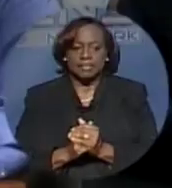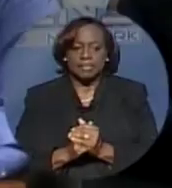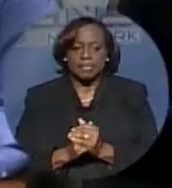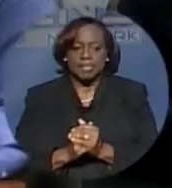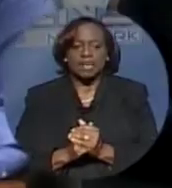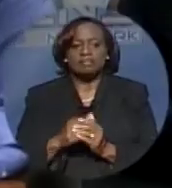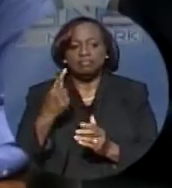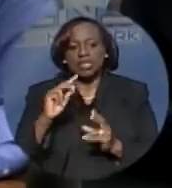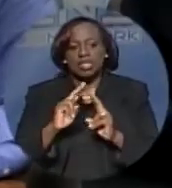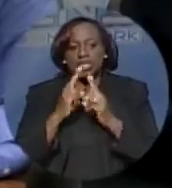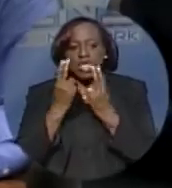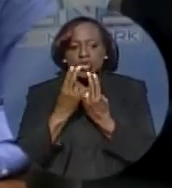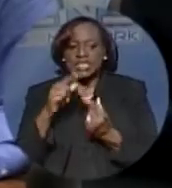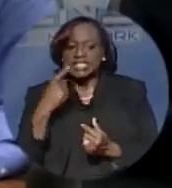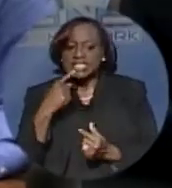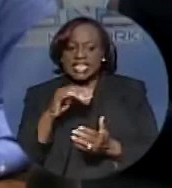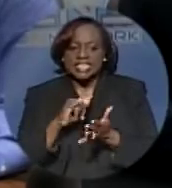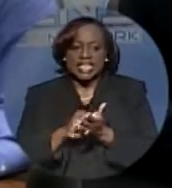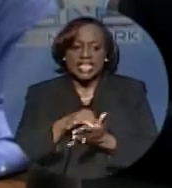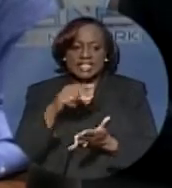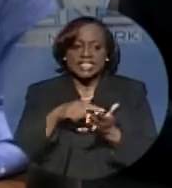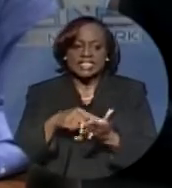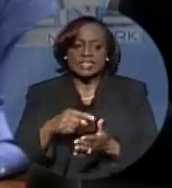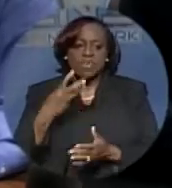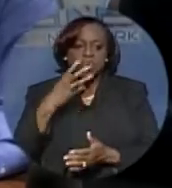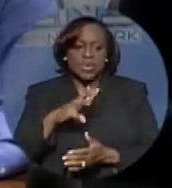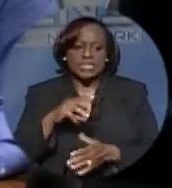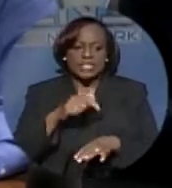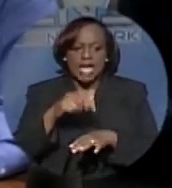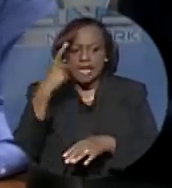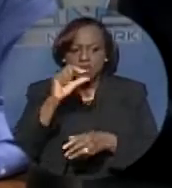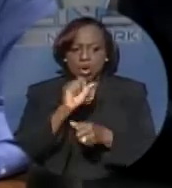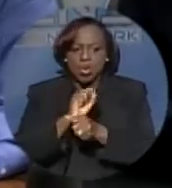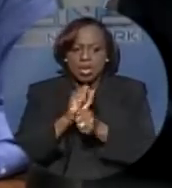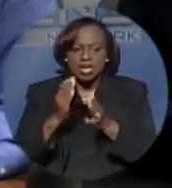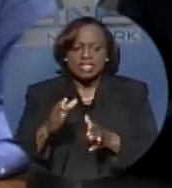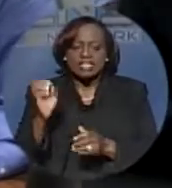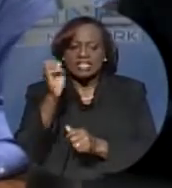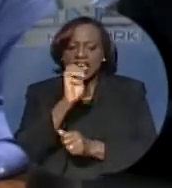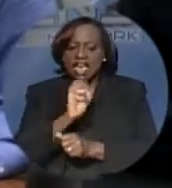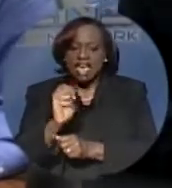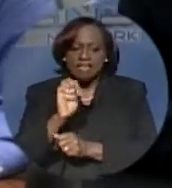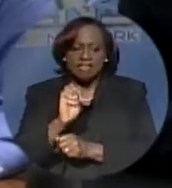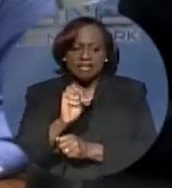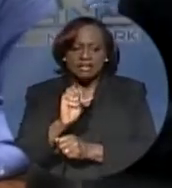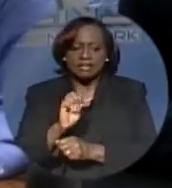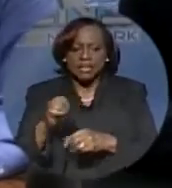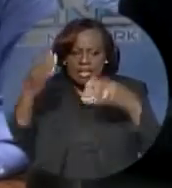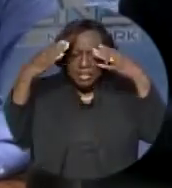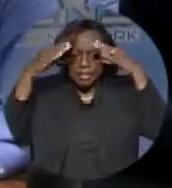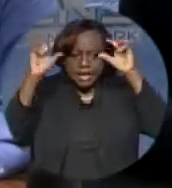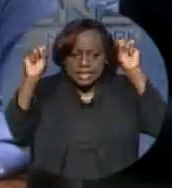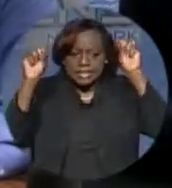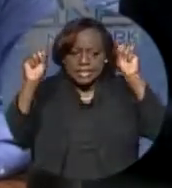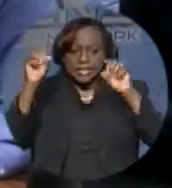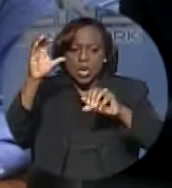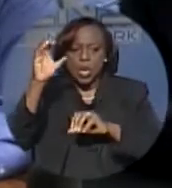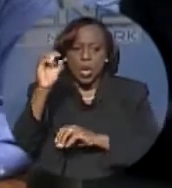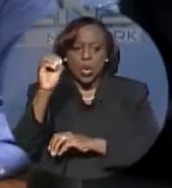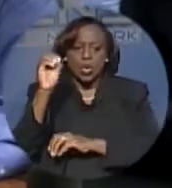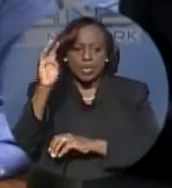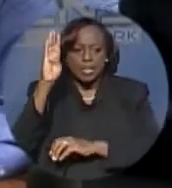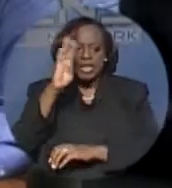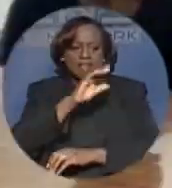This is the worst period for workers ever. And with that, the President of Congress of Trade Unions, Obie Ferguson, said